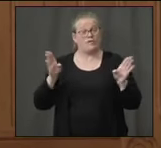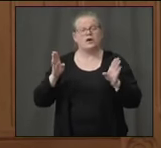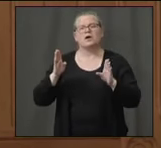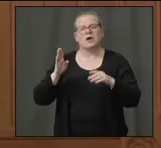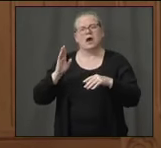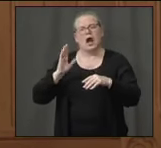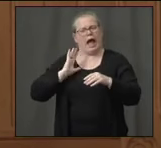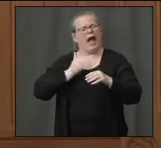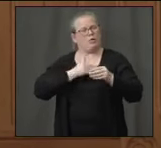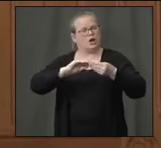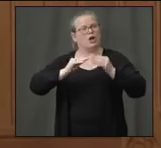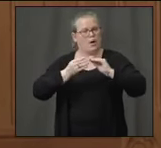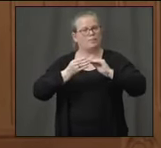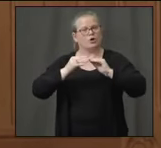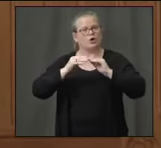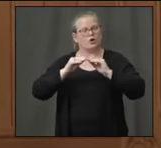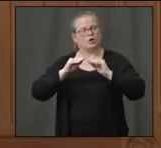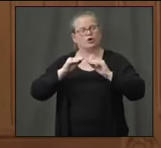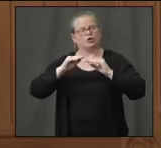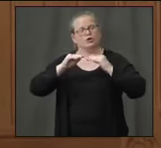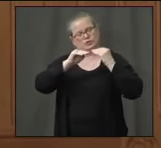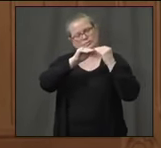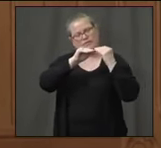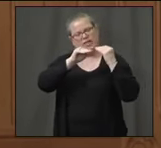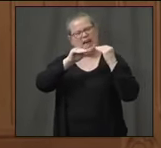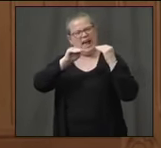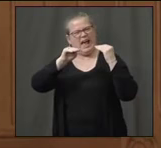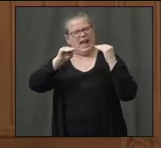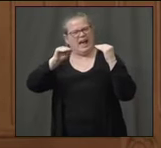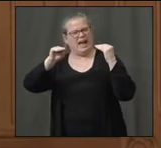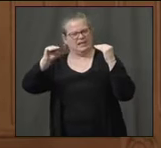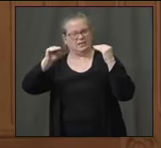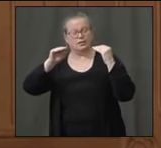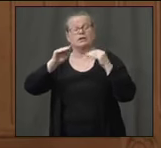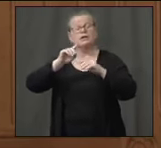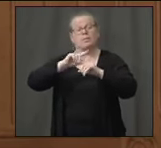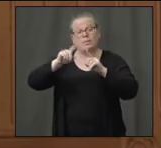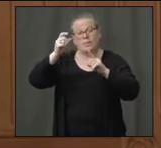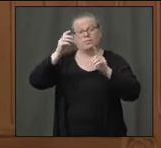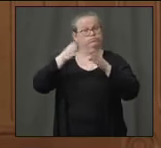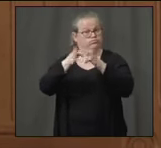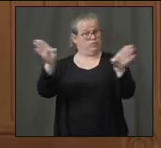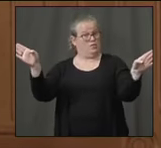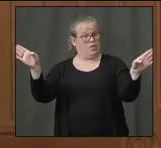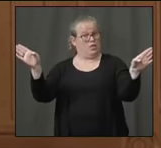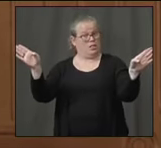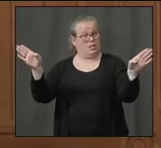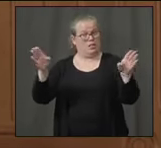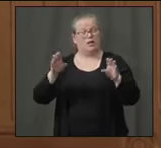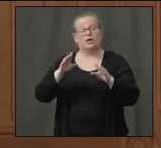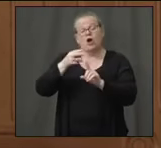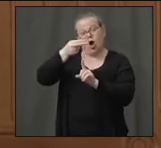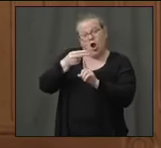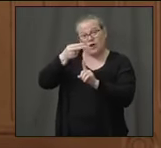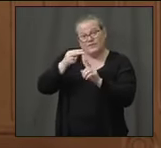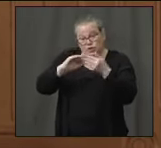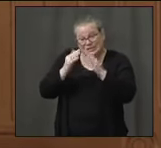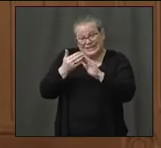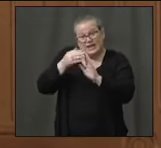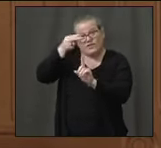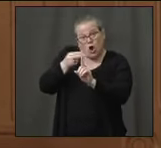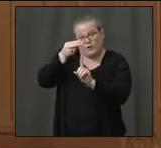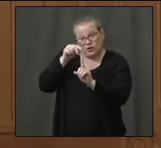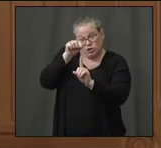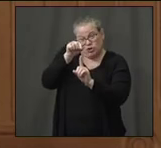globally. But when we look at Hartford in particular, we've been going up three to five percent. So we're seeing